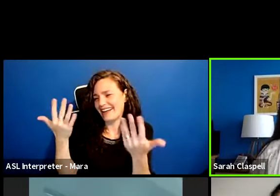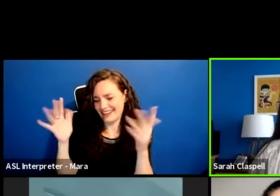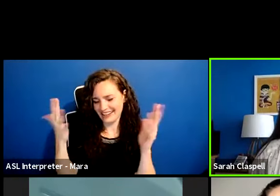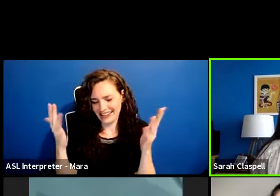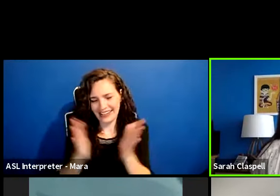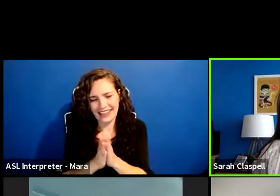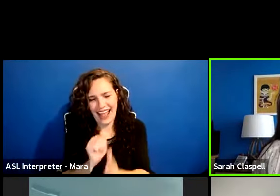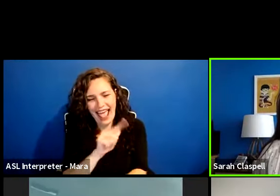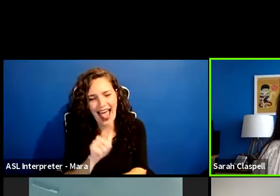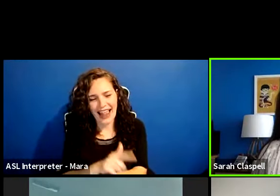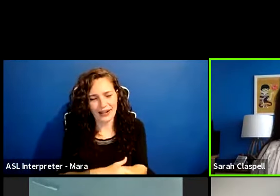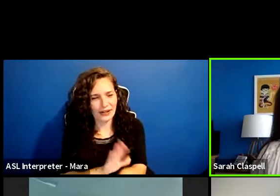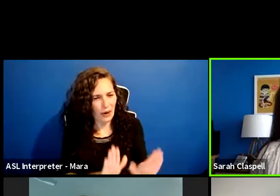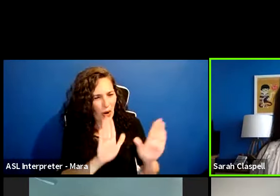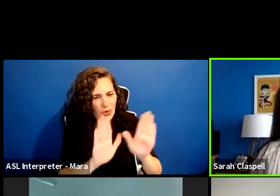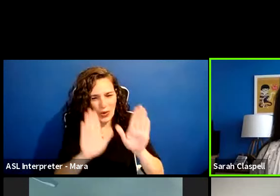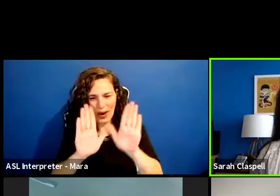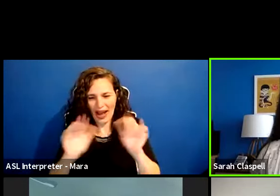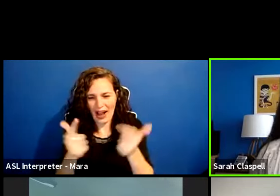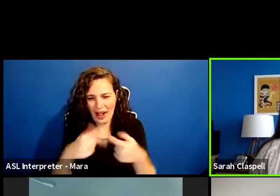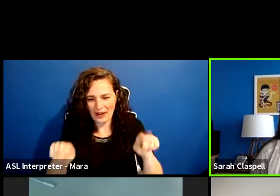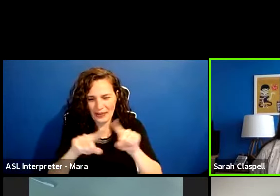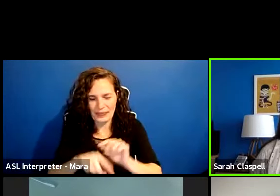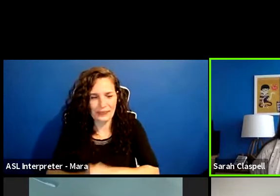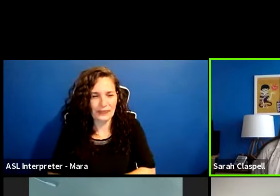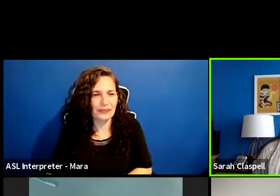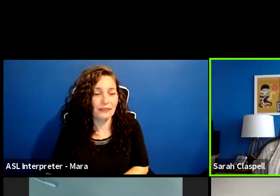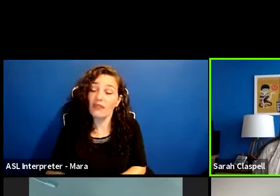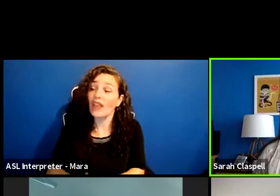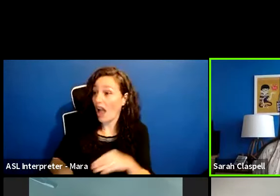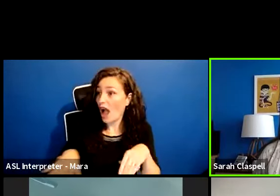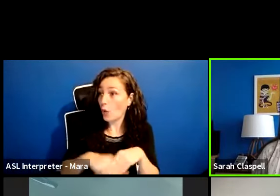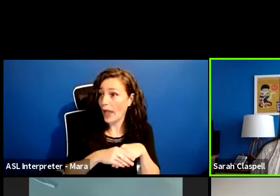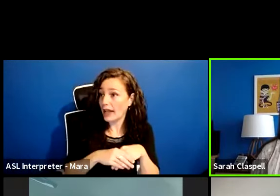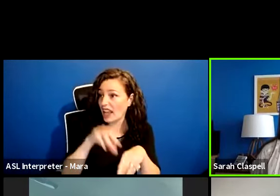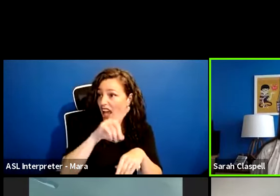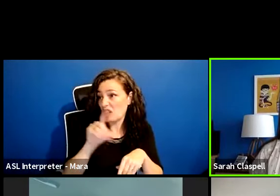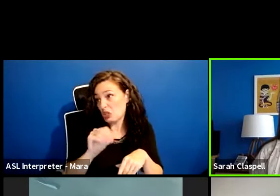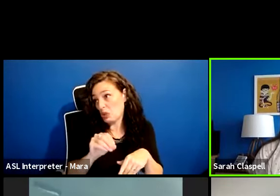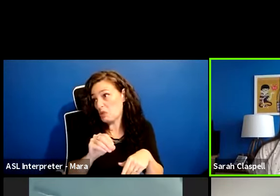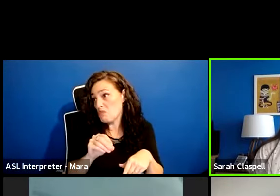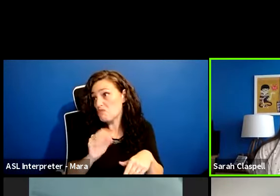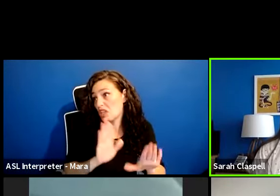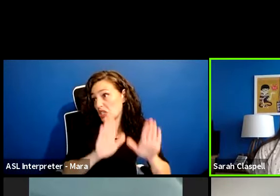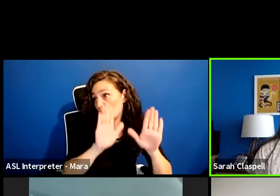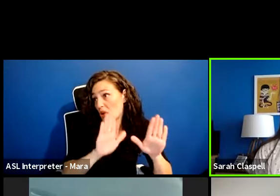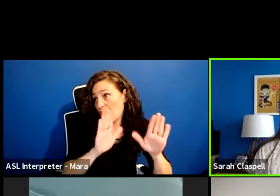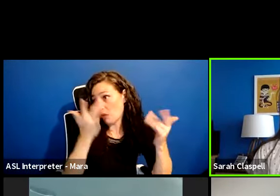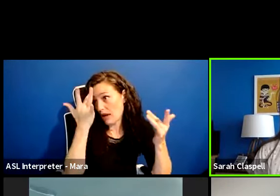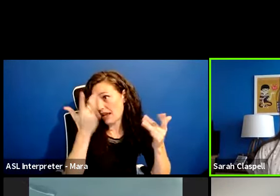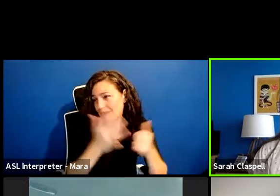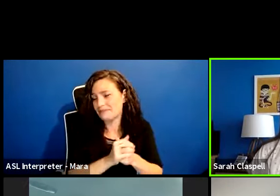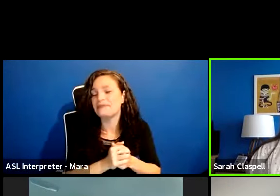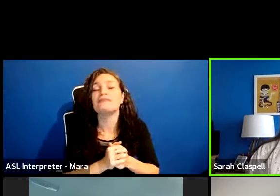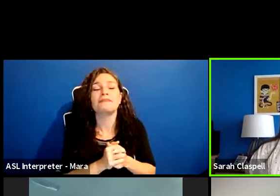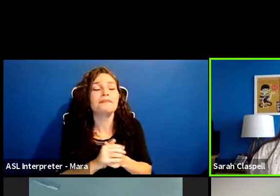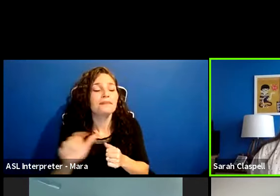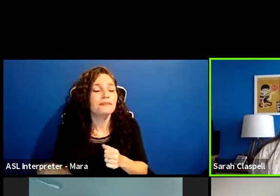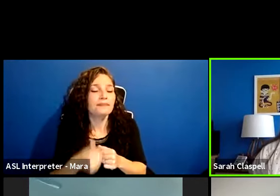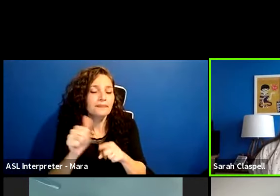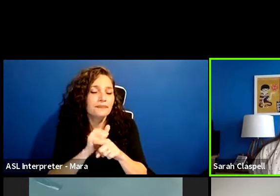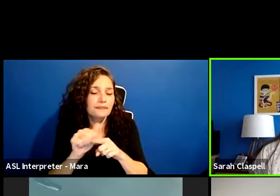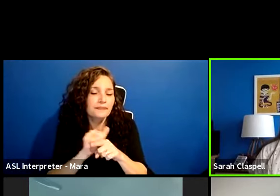Wedding at a zoo. great. Um, I'll do it. Um, all right. We're going to do another exercise. Um,